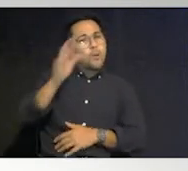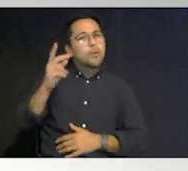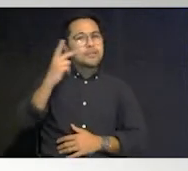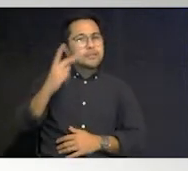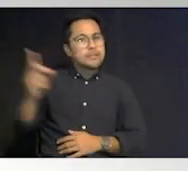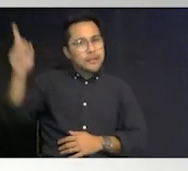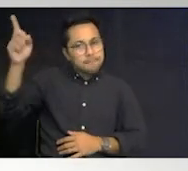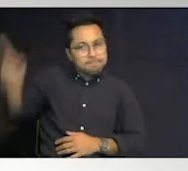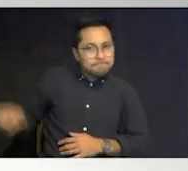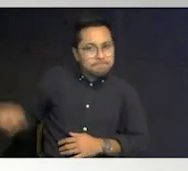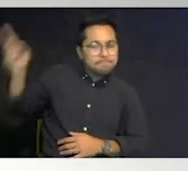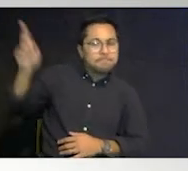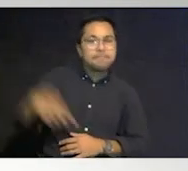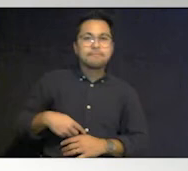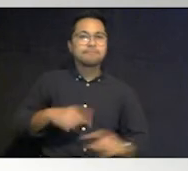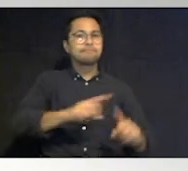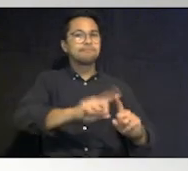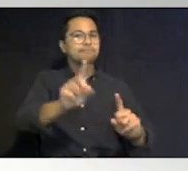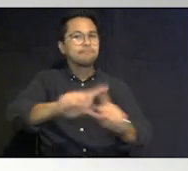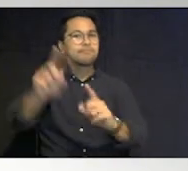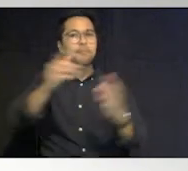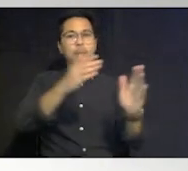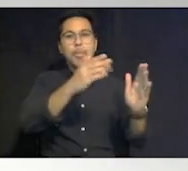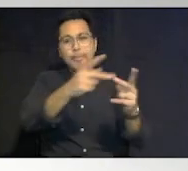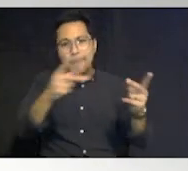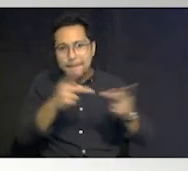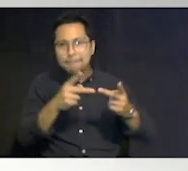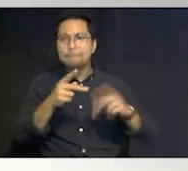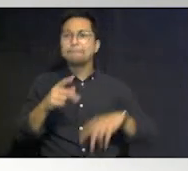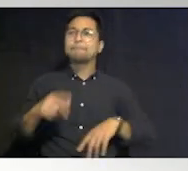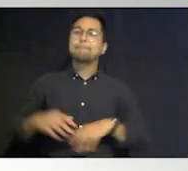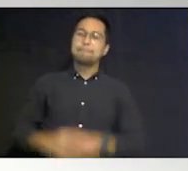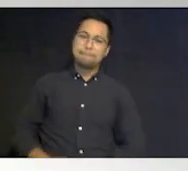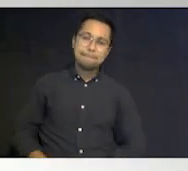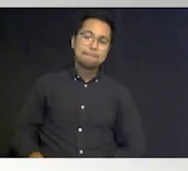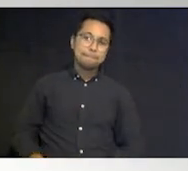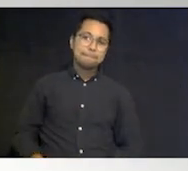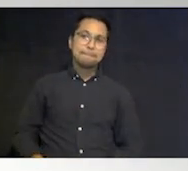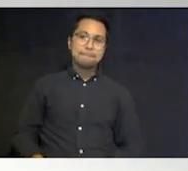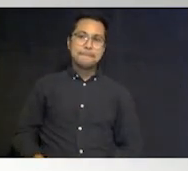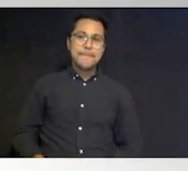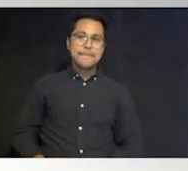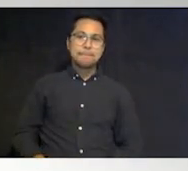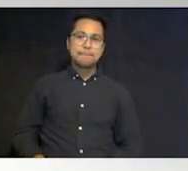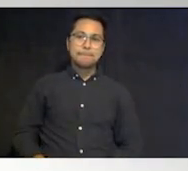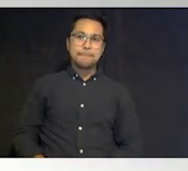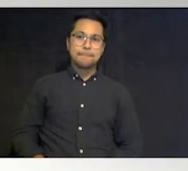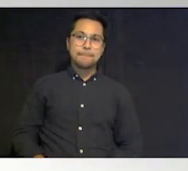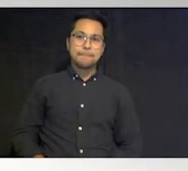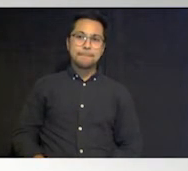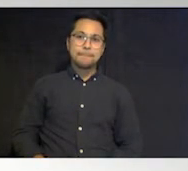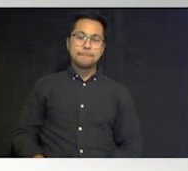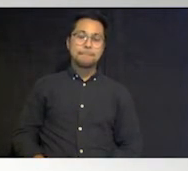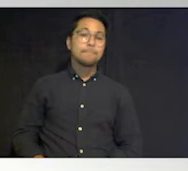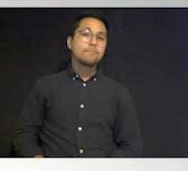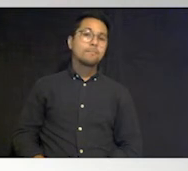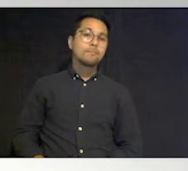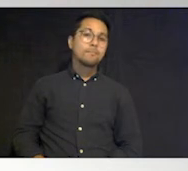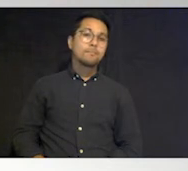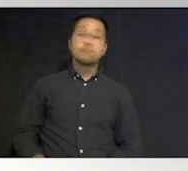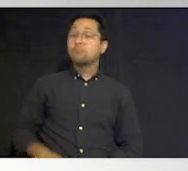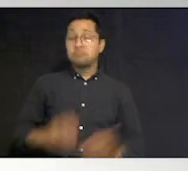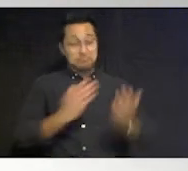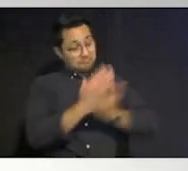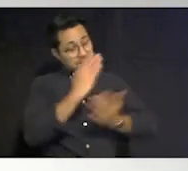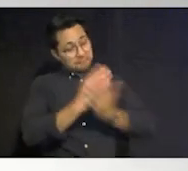you know in a lot of different places and in a lot of you know sources online all right